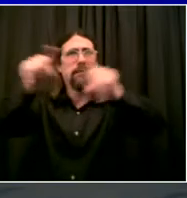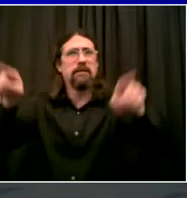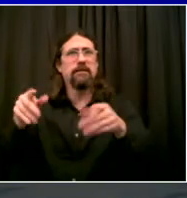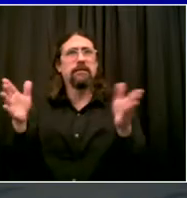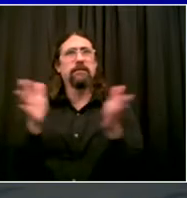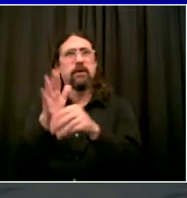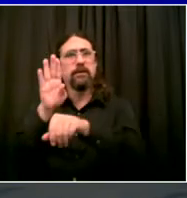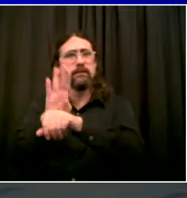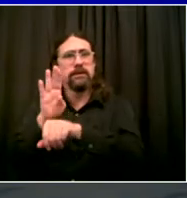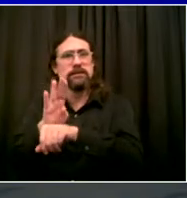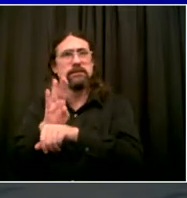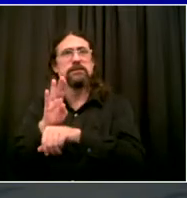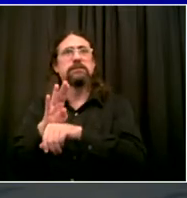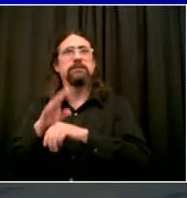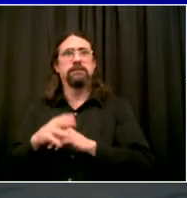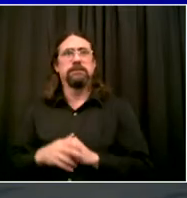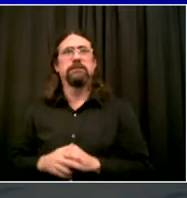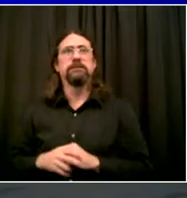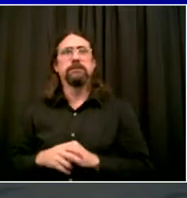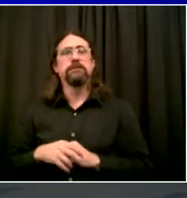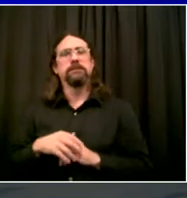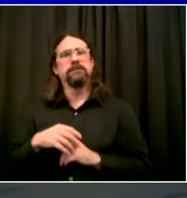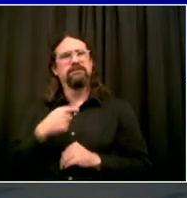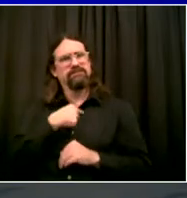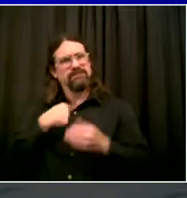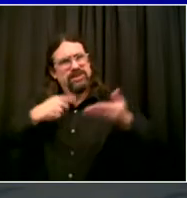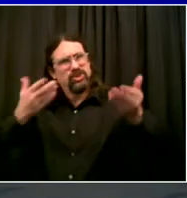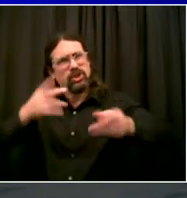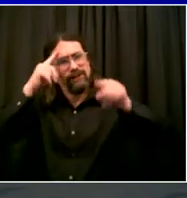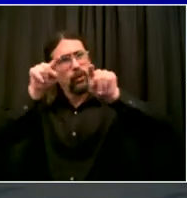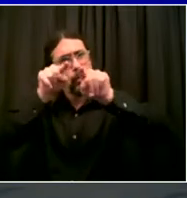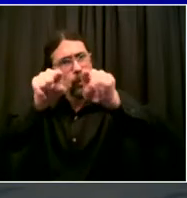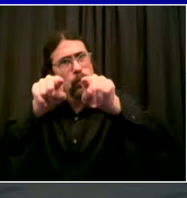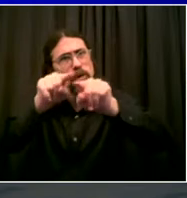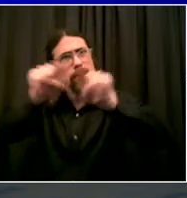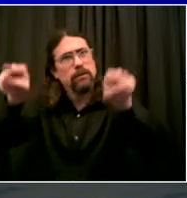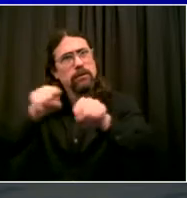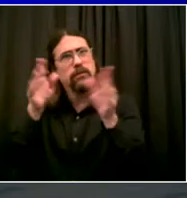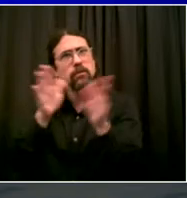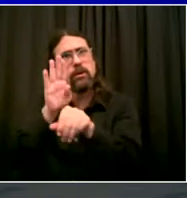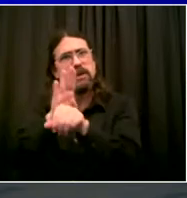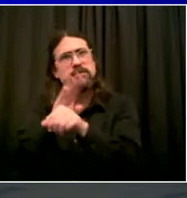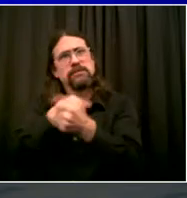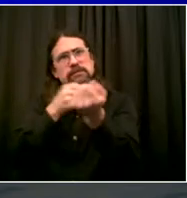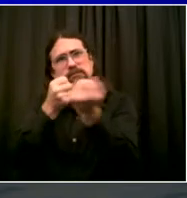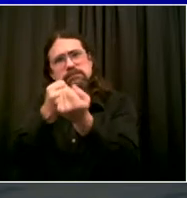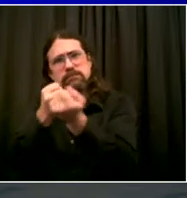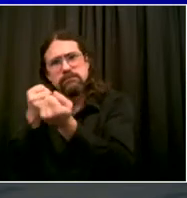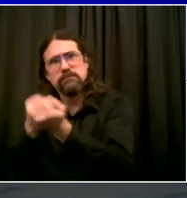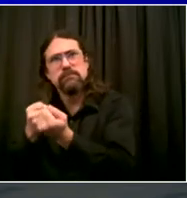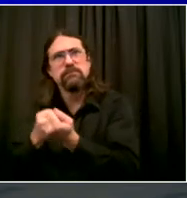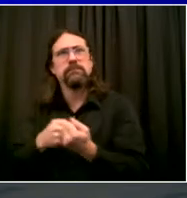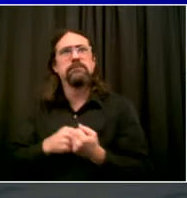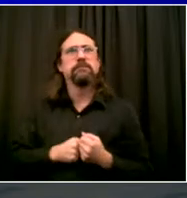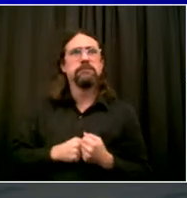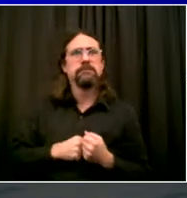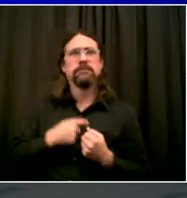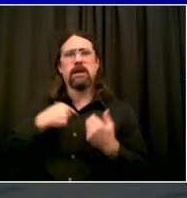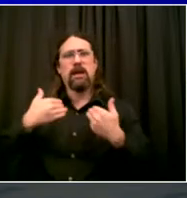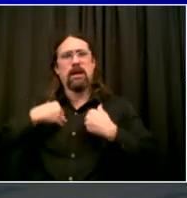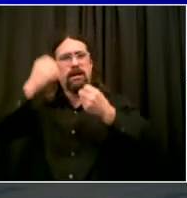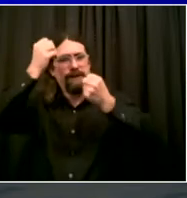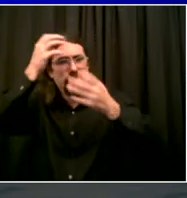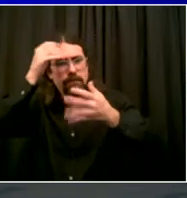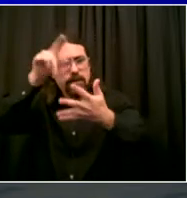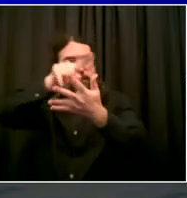need assistance from small business services or to understand better this program, please feel free to reach out to us. We will have our mobile